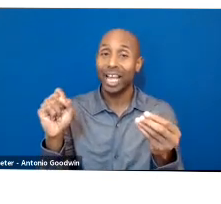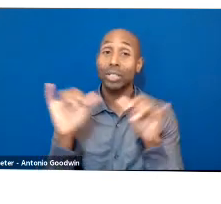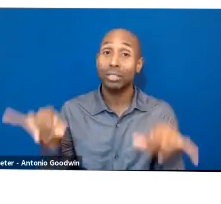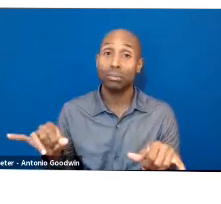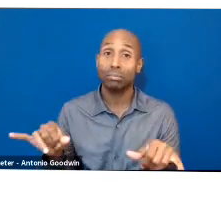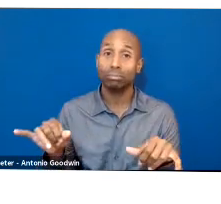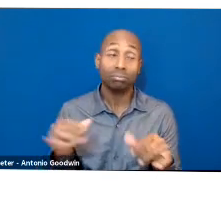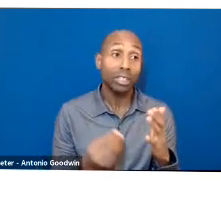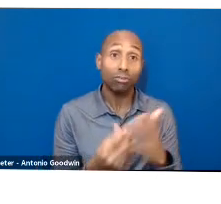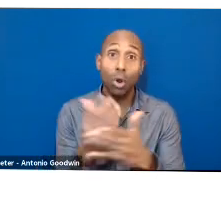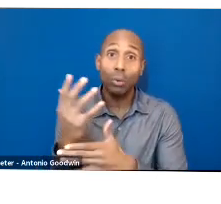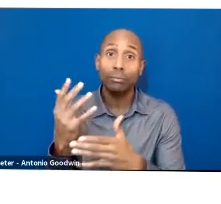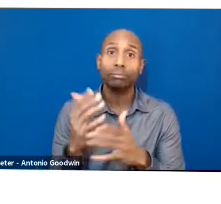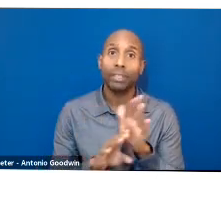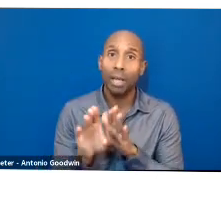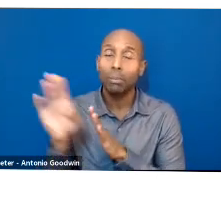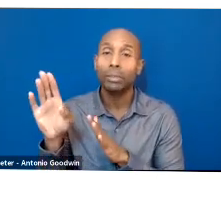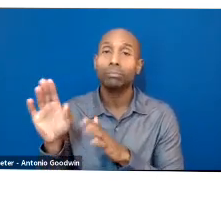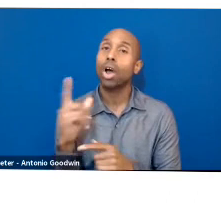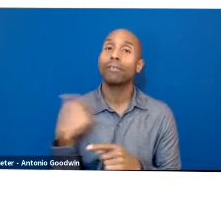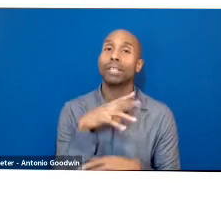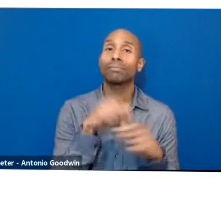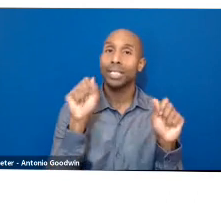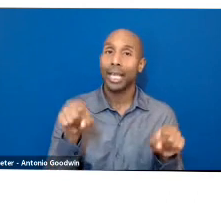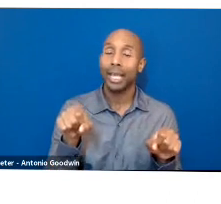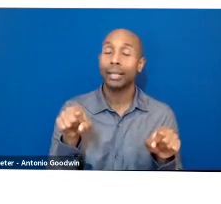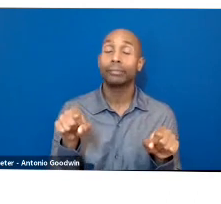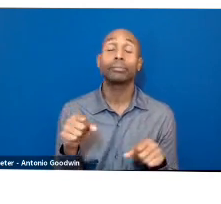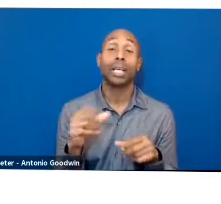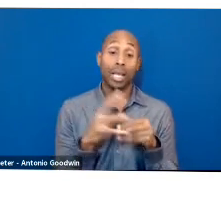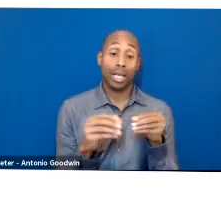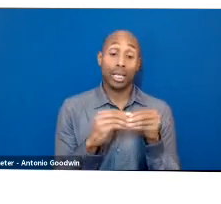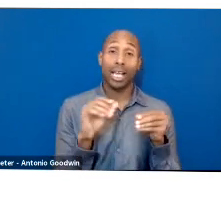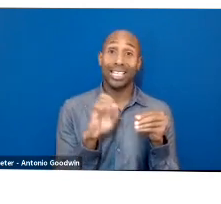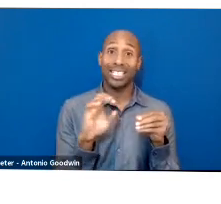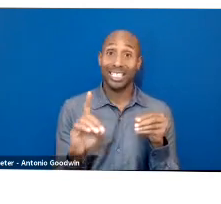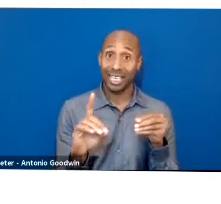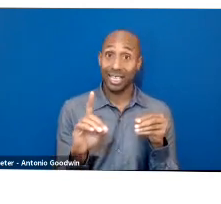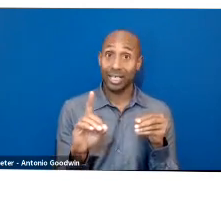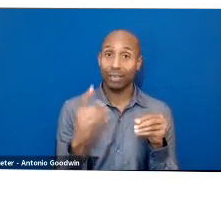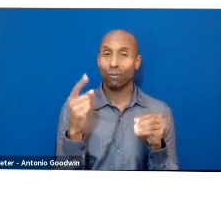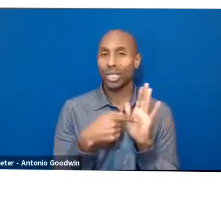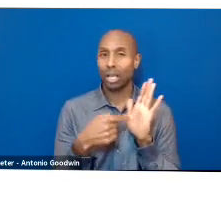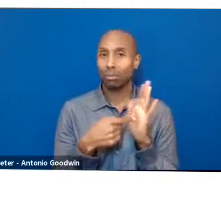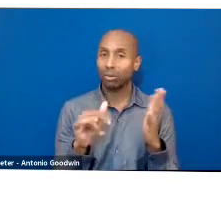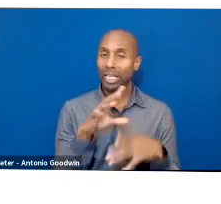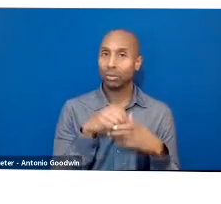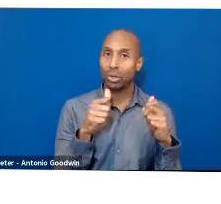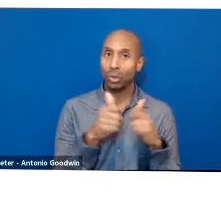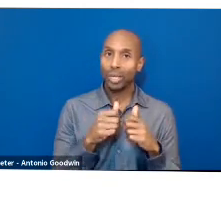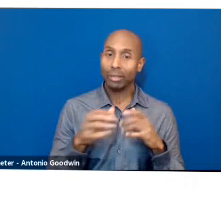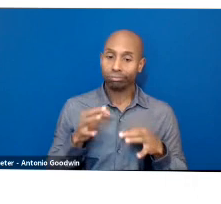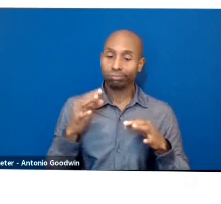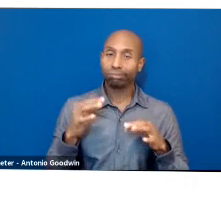seed that grows our shirt to it being sold and us wearing it. Our current supply chains are globalized.